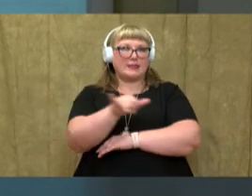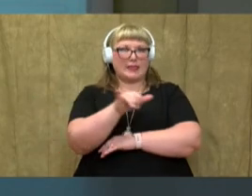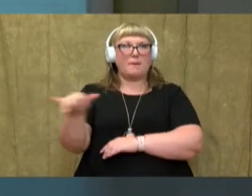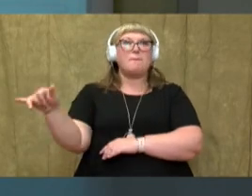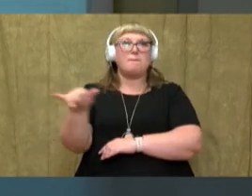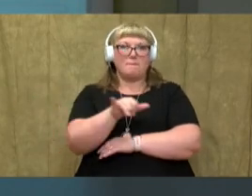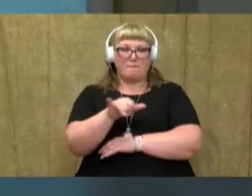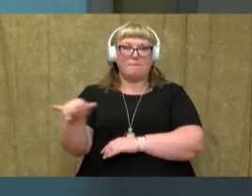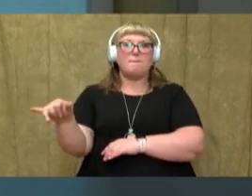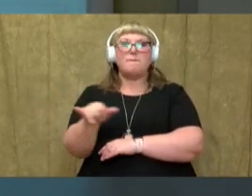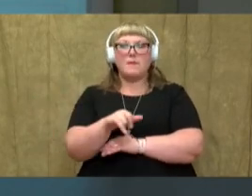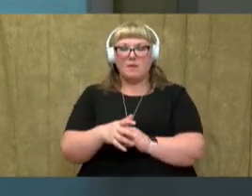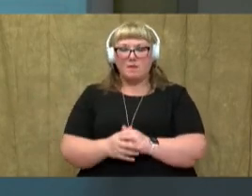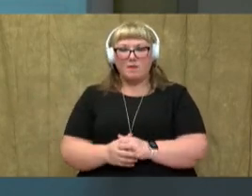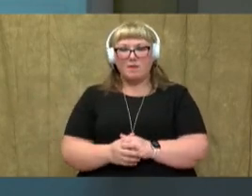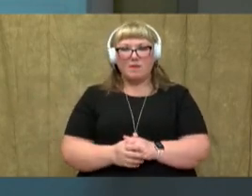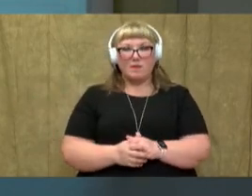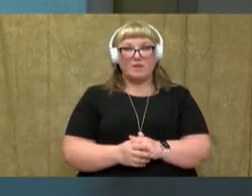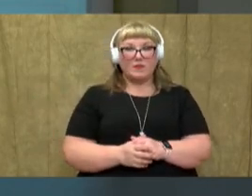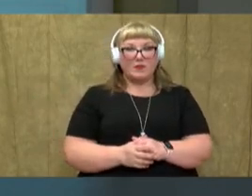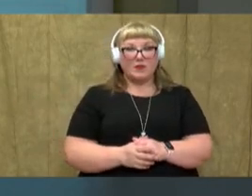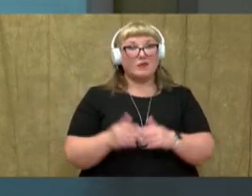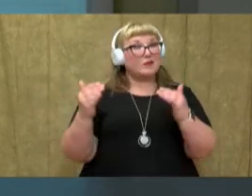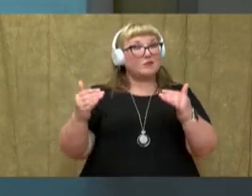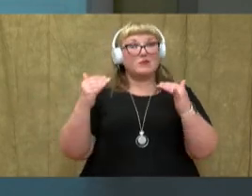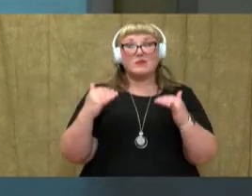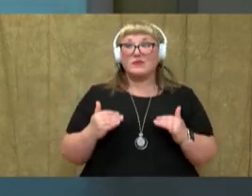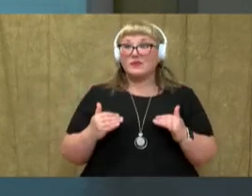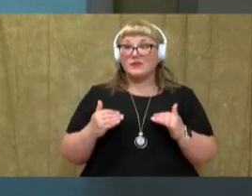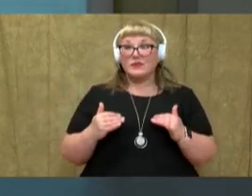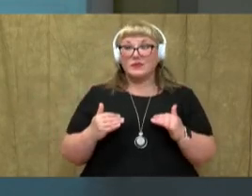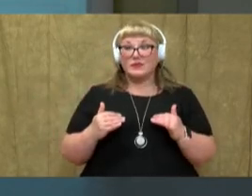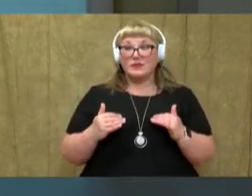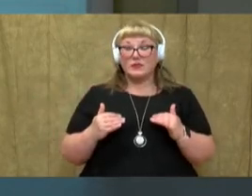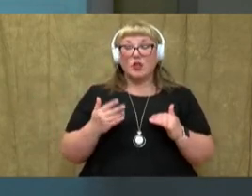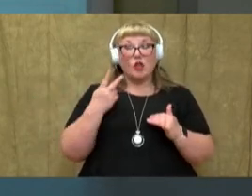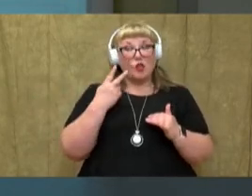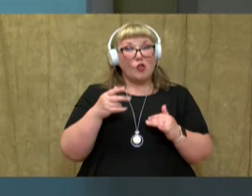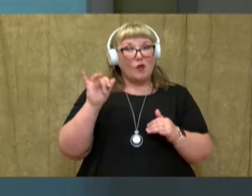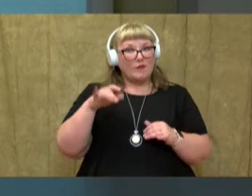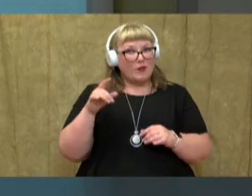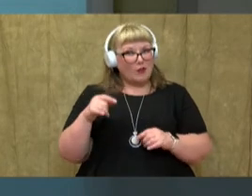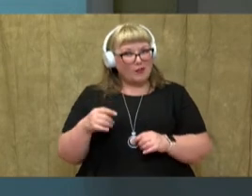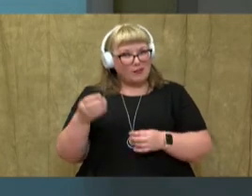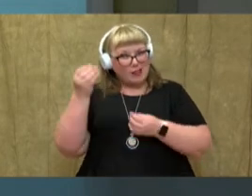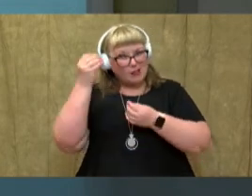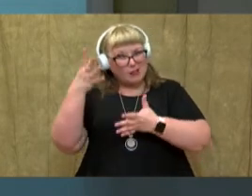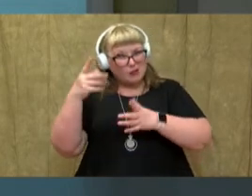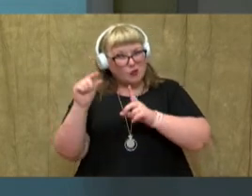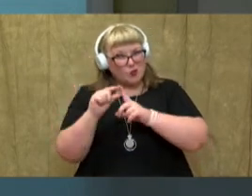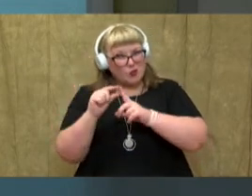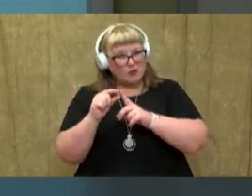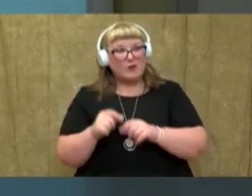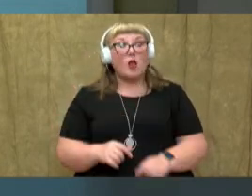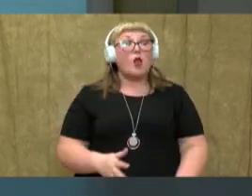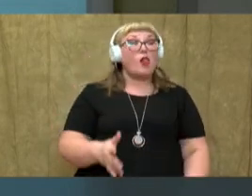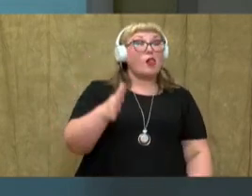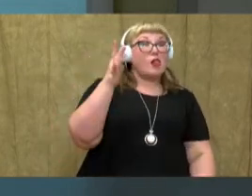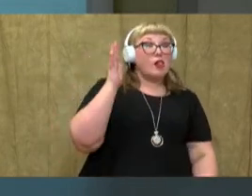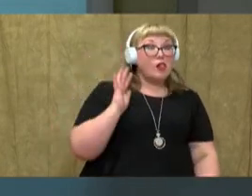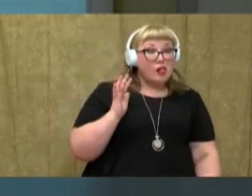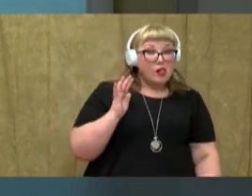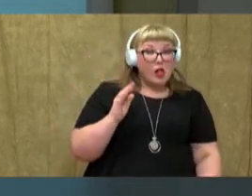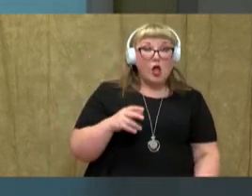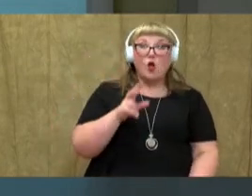and today are the same. Look at my next sentence. I want you to look for that clue word to show. Long ago,